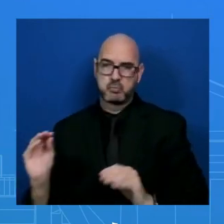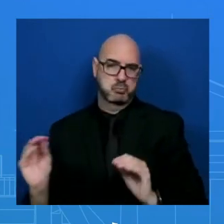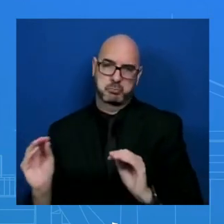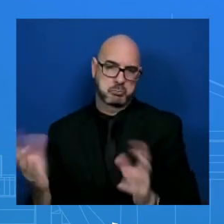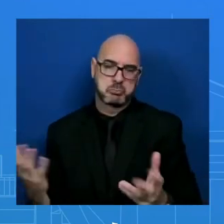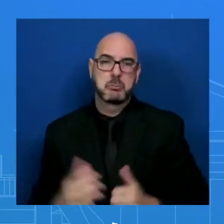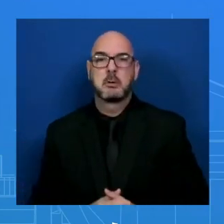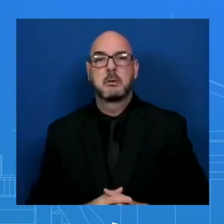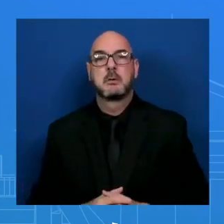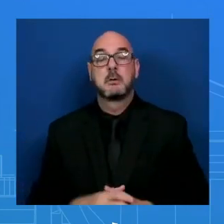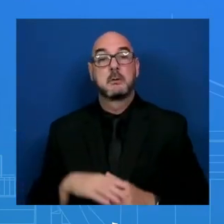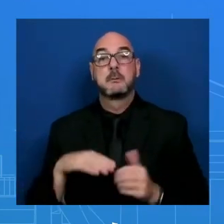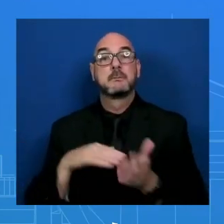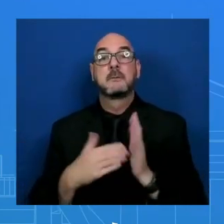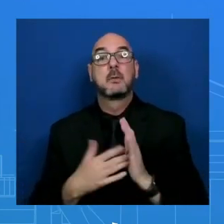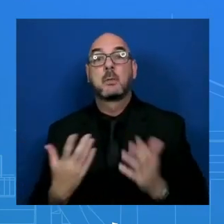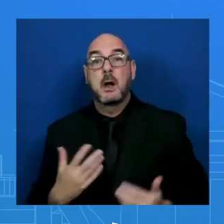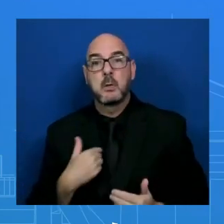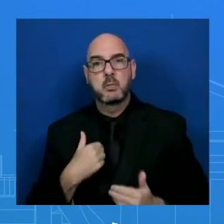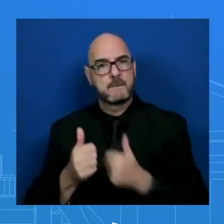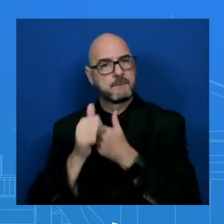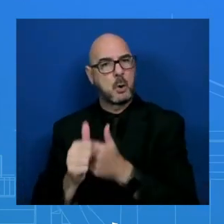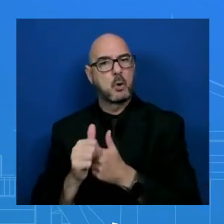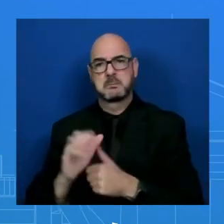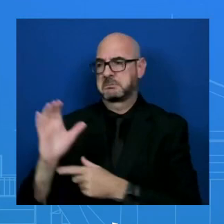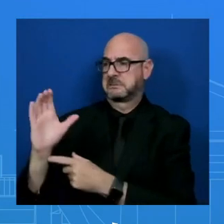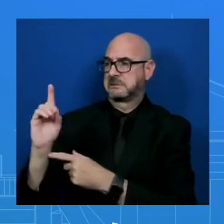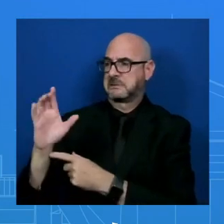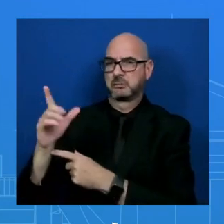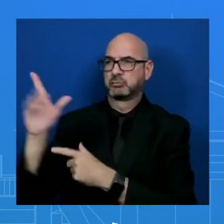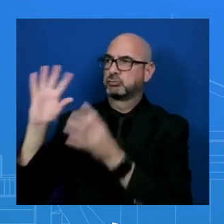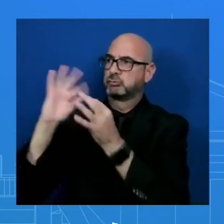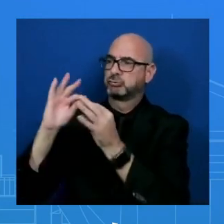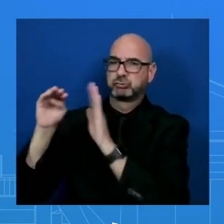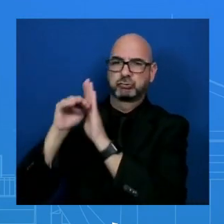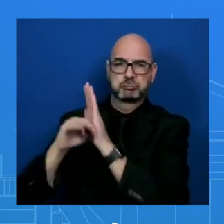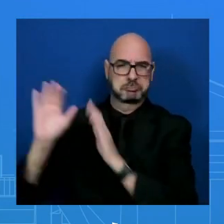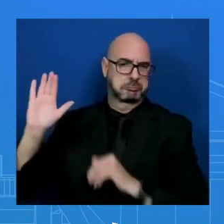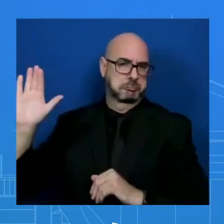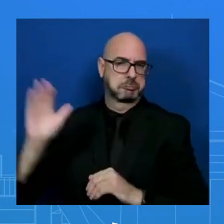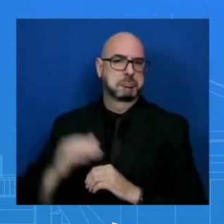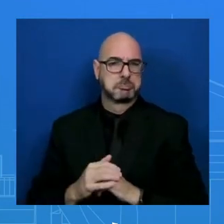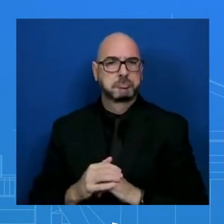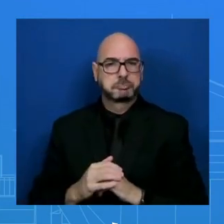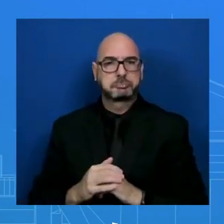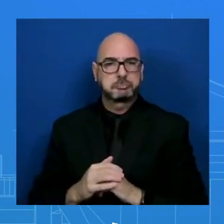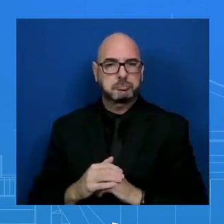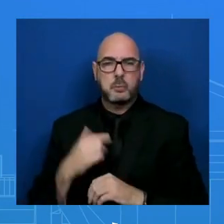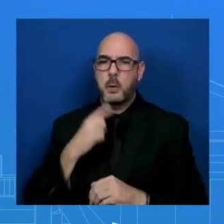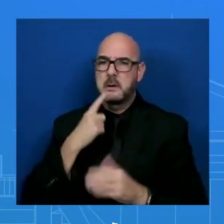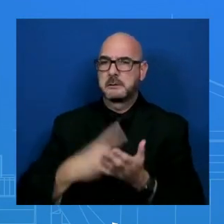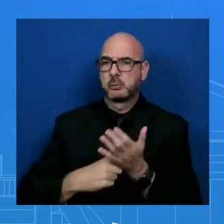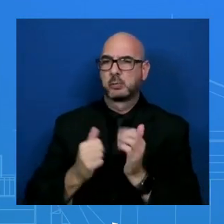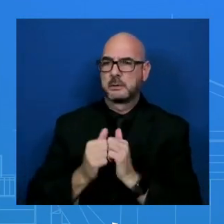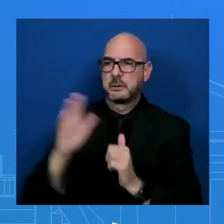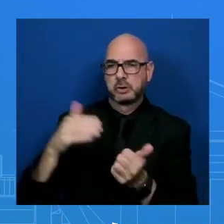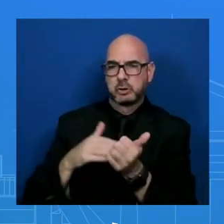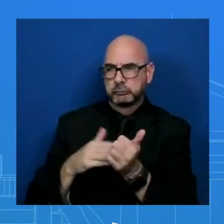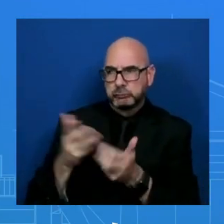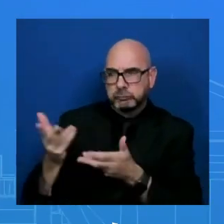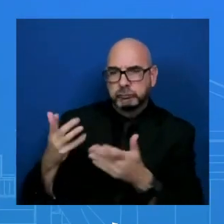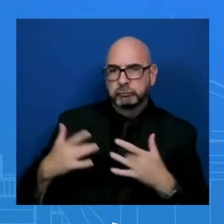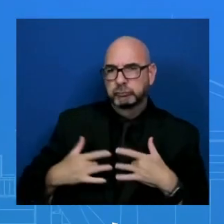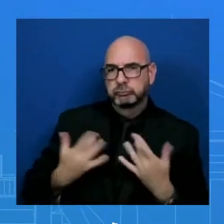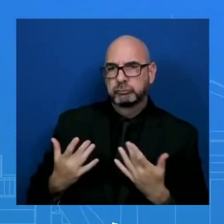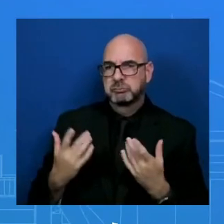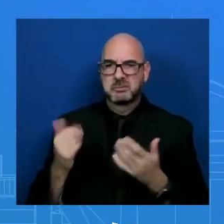follow those guidelines, have those – he's going to have those close consultation with his physician, and that's all I can share at this time. Can you be